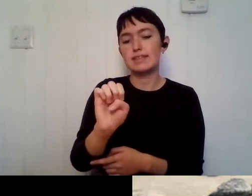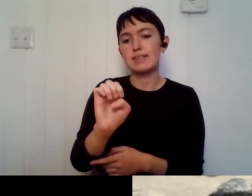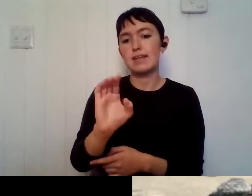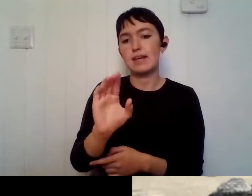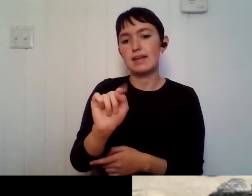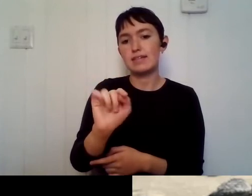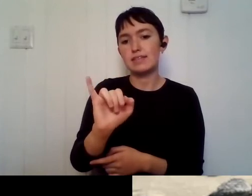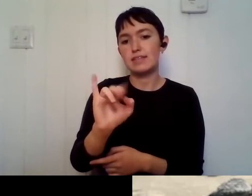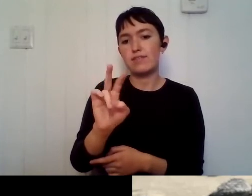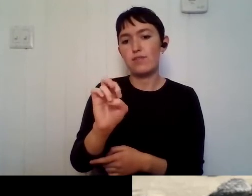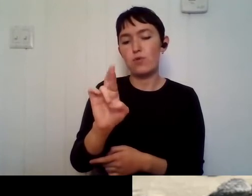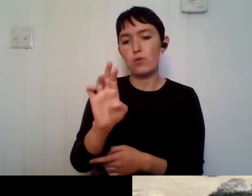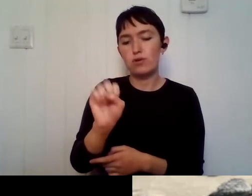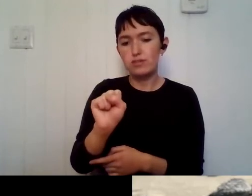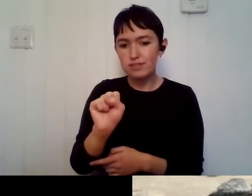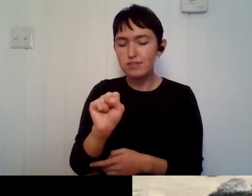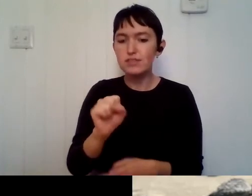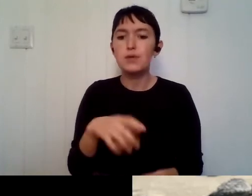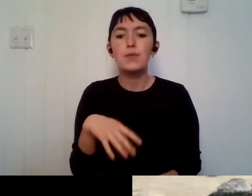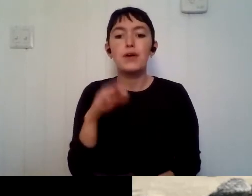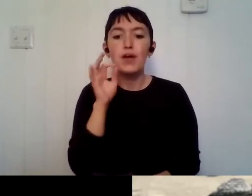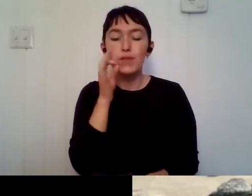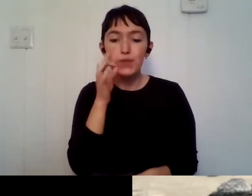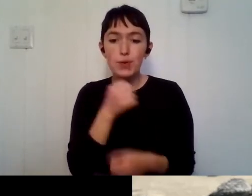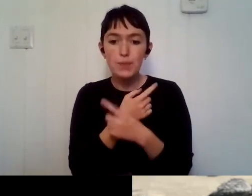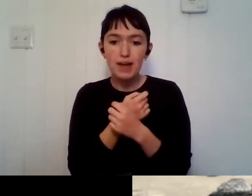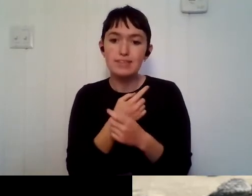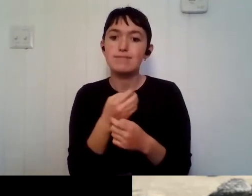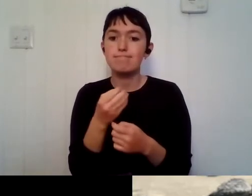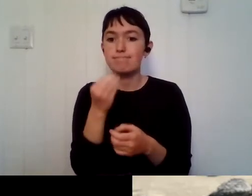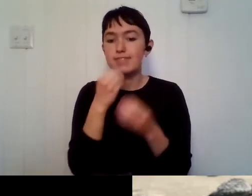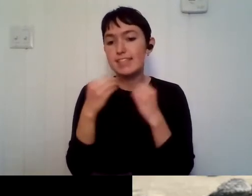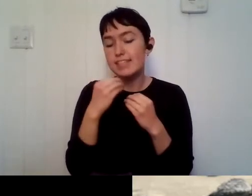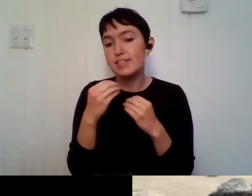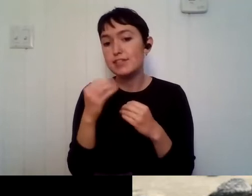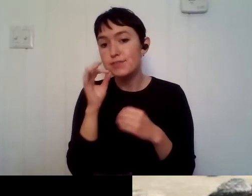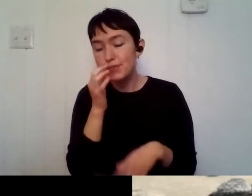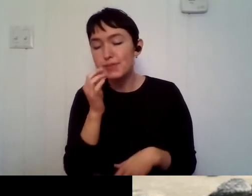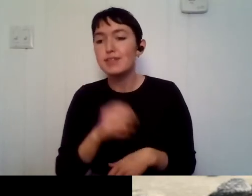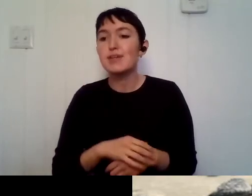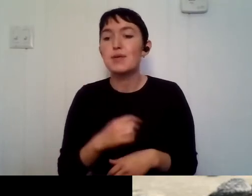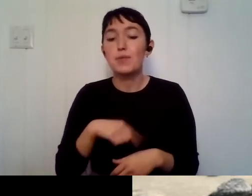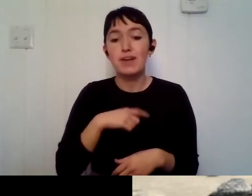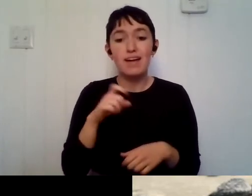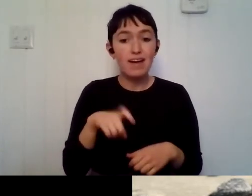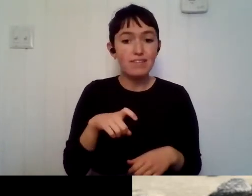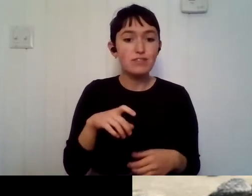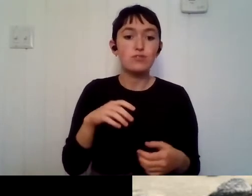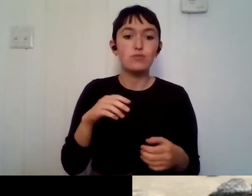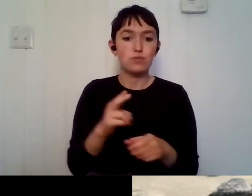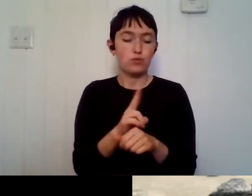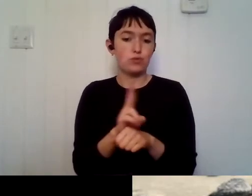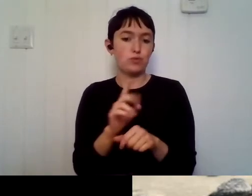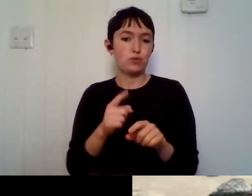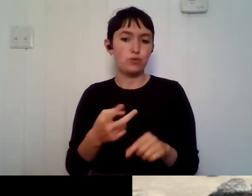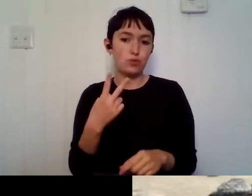eat insects and fruit bats, um, eat fruit. Um, so we have to use two different trapping methods to, um, catch